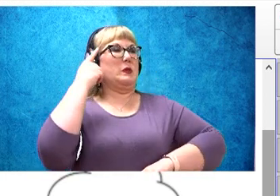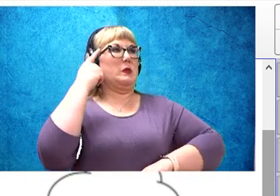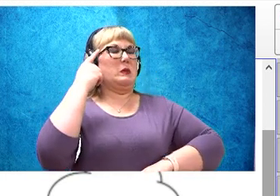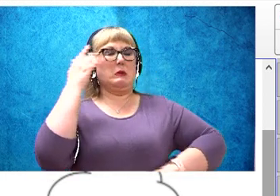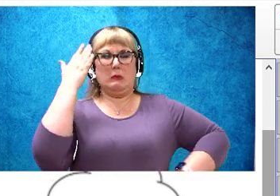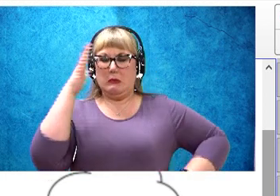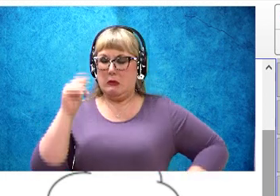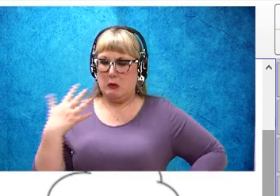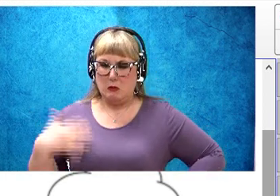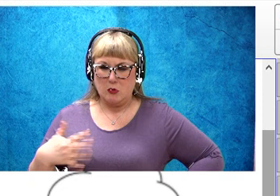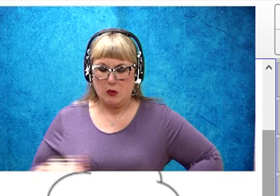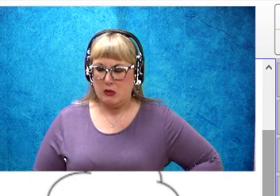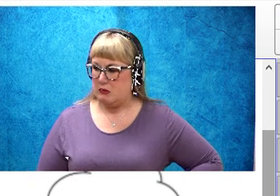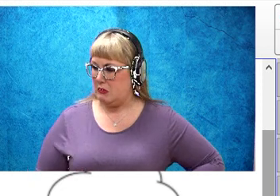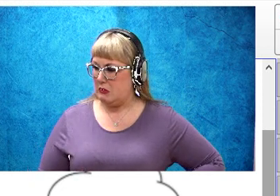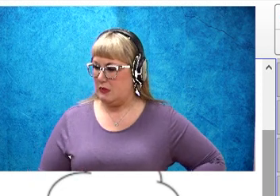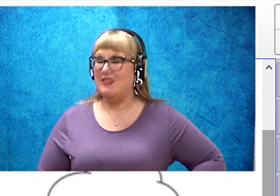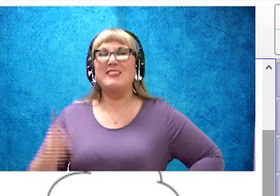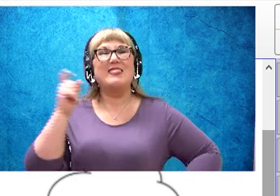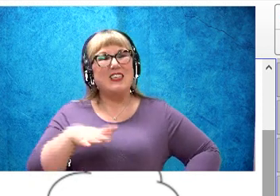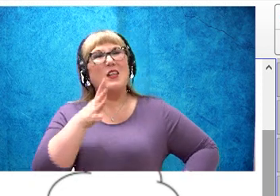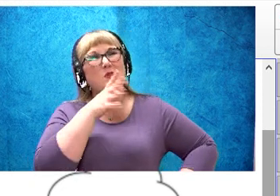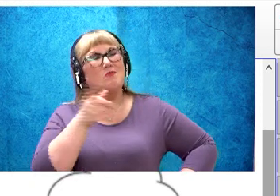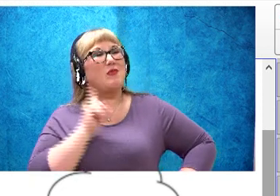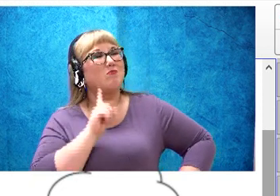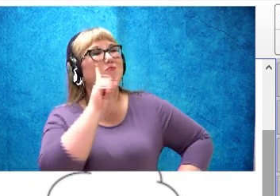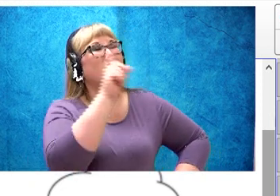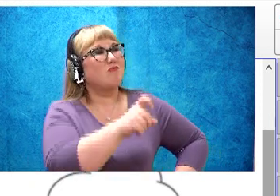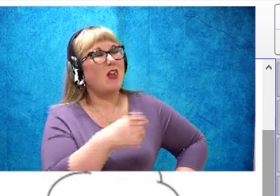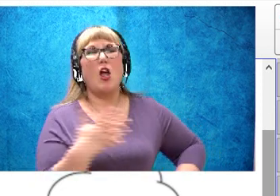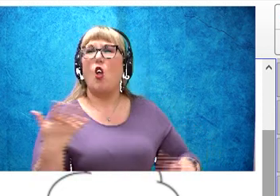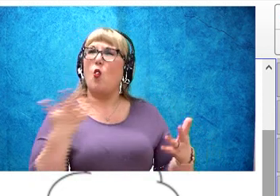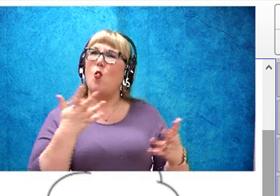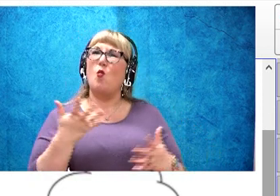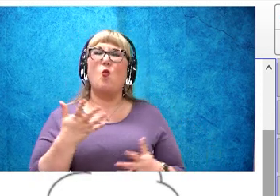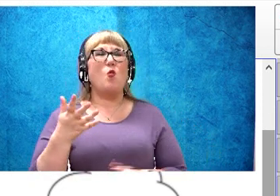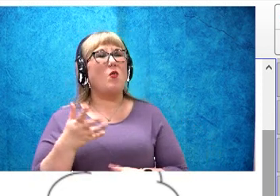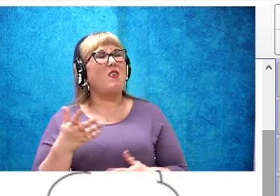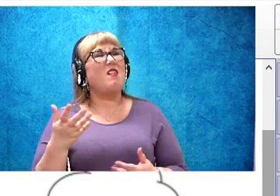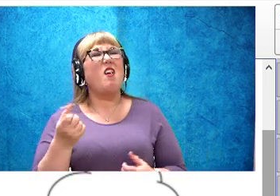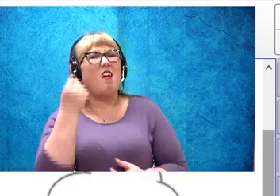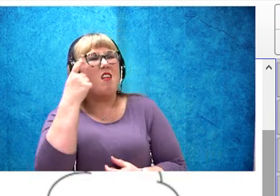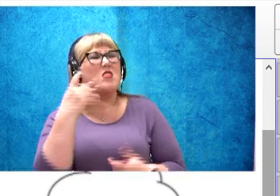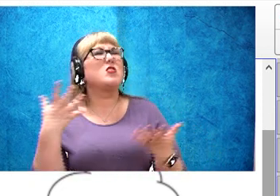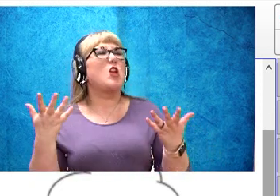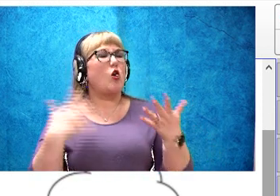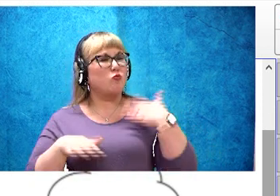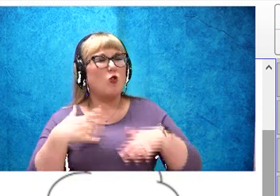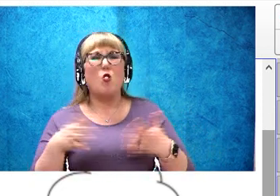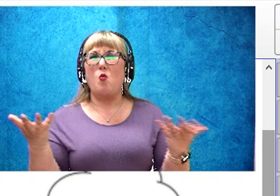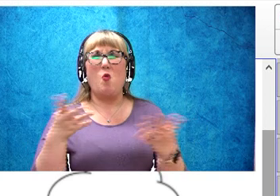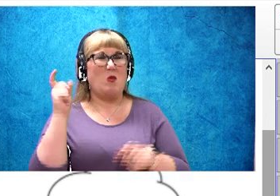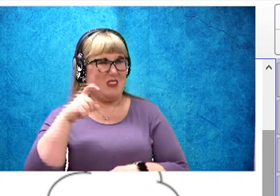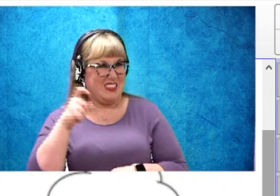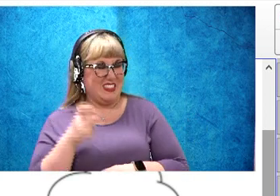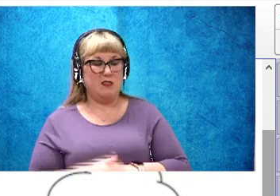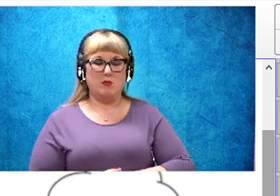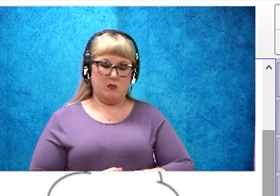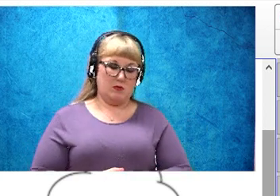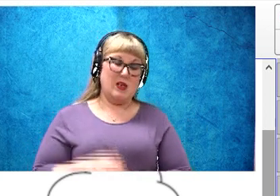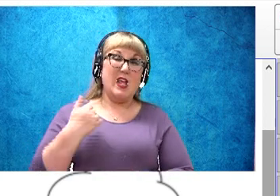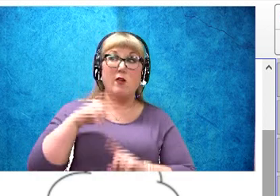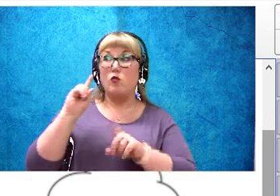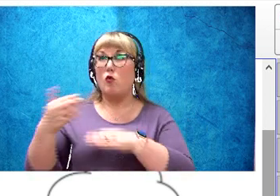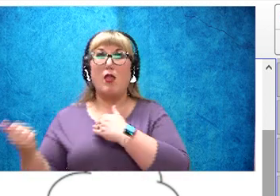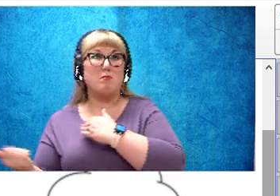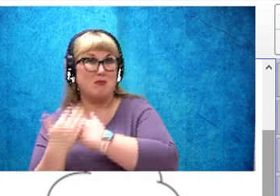don't know what to wear, you need to ask mom a question so that you can understand what clothes you need to put on, if you were going to